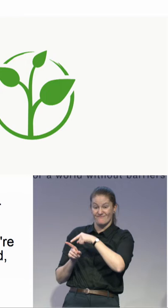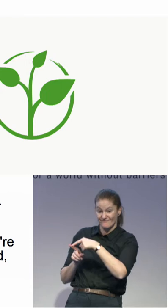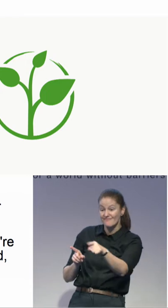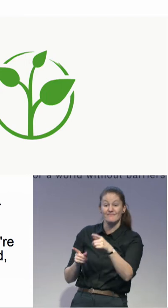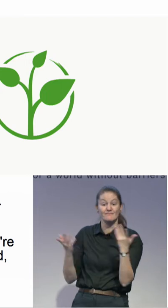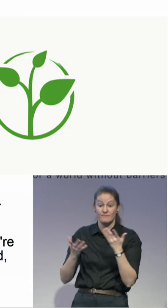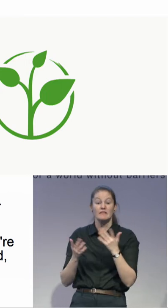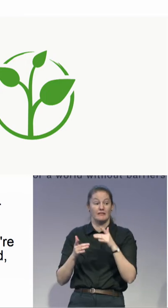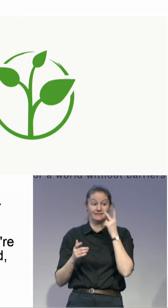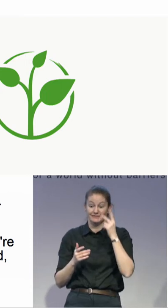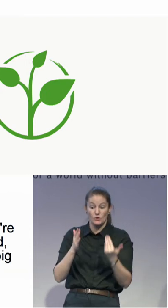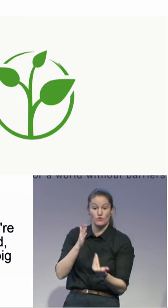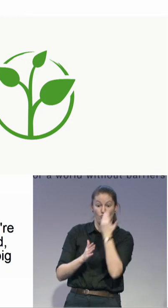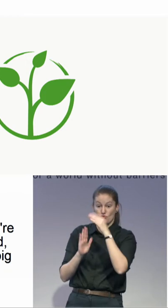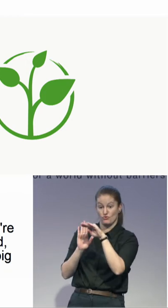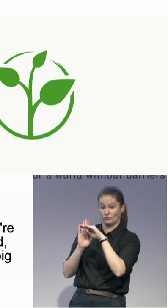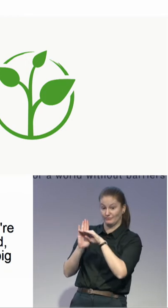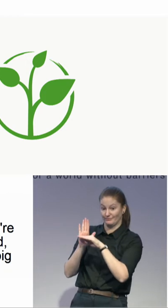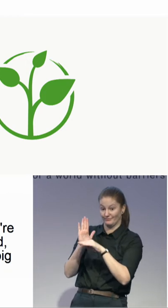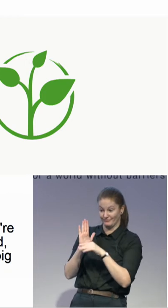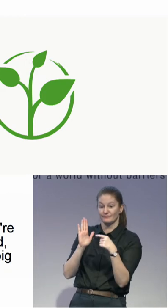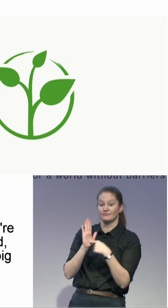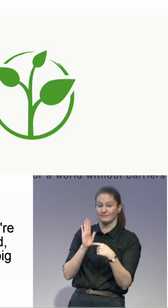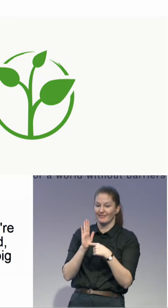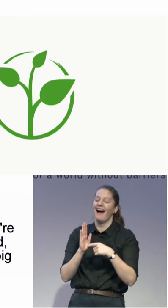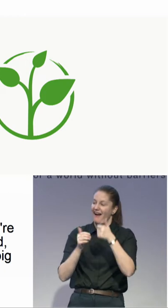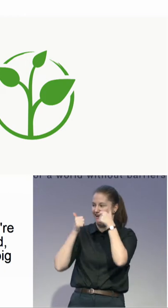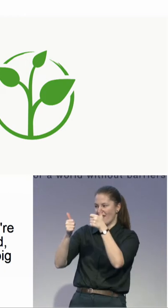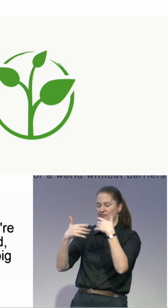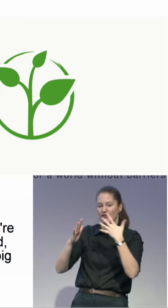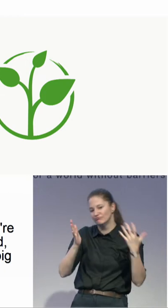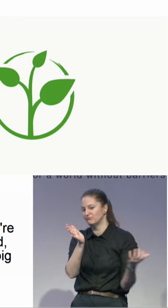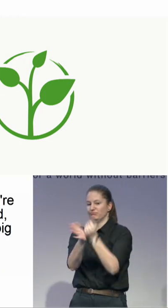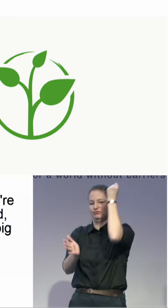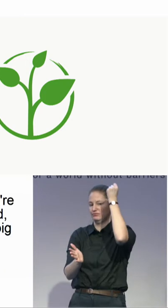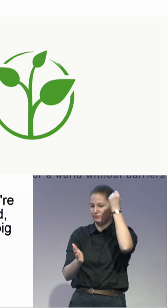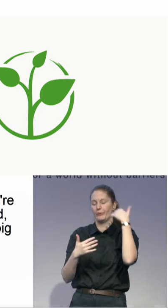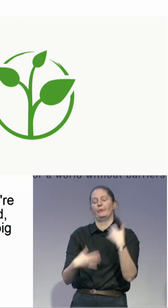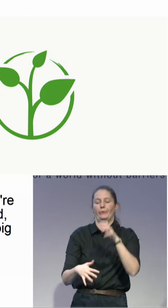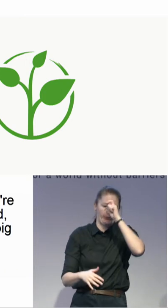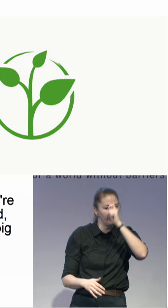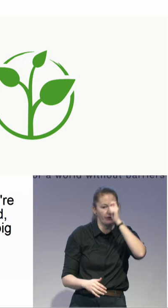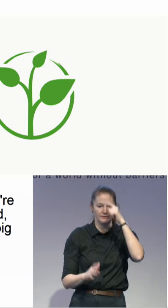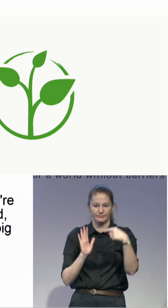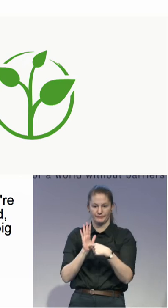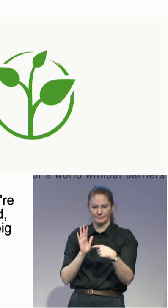the project was to come up with supported decision making instead of guardianship.